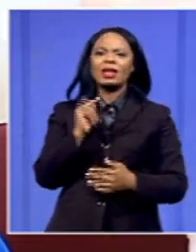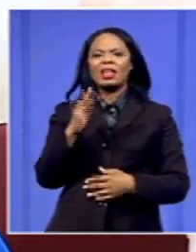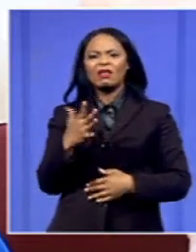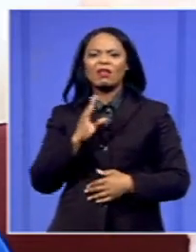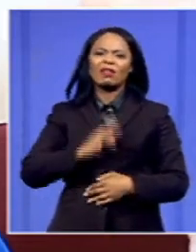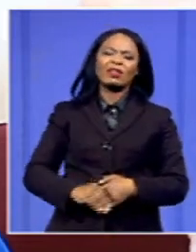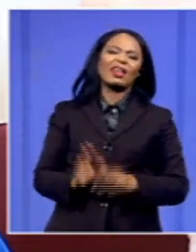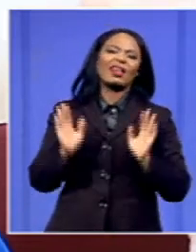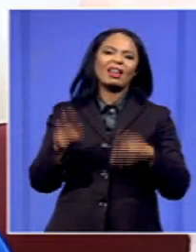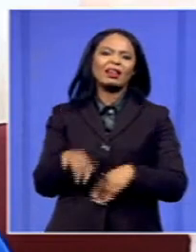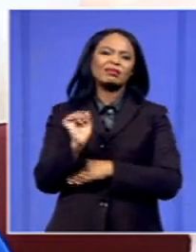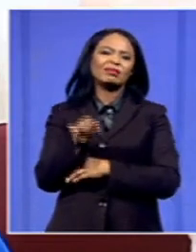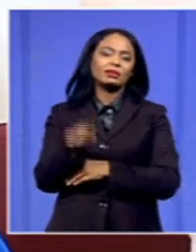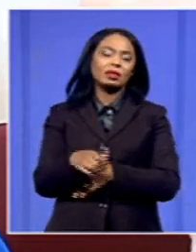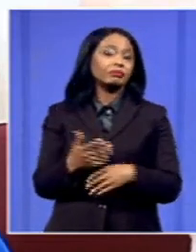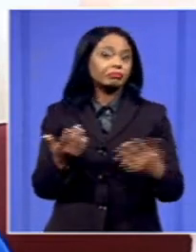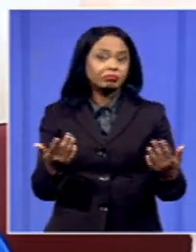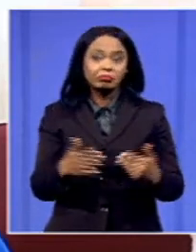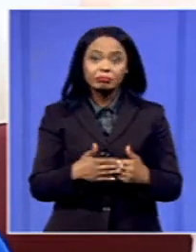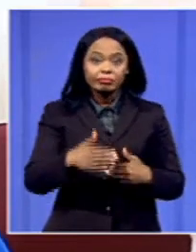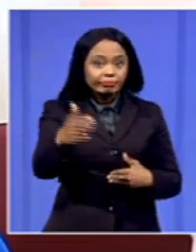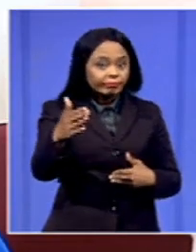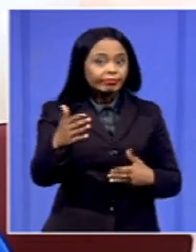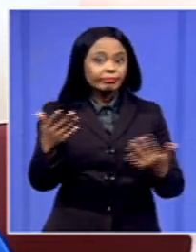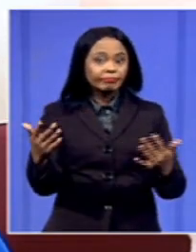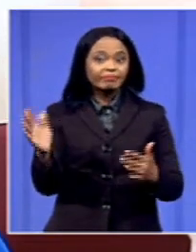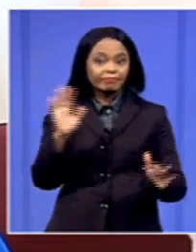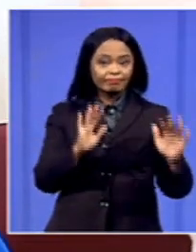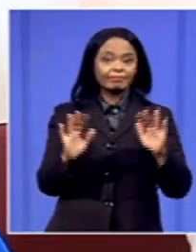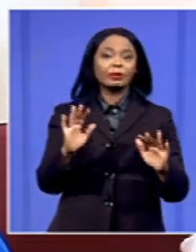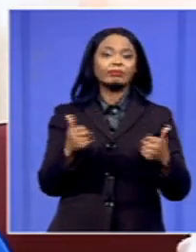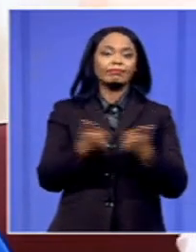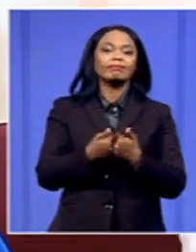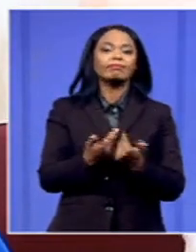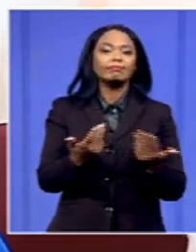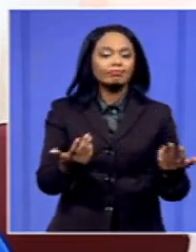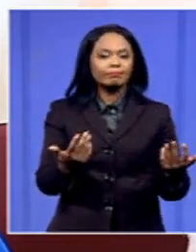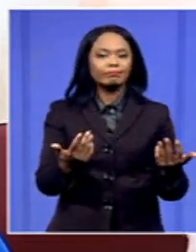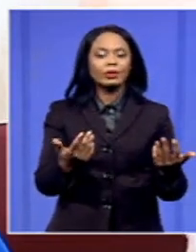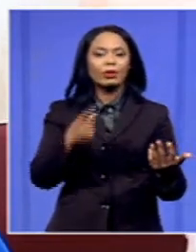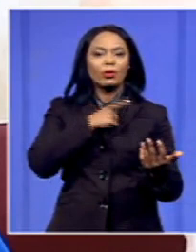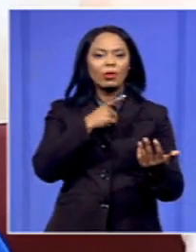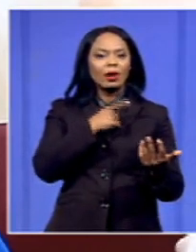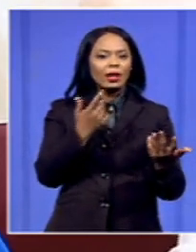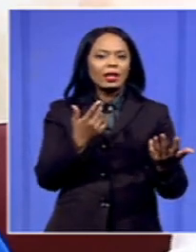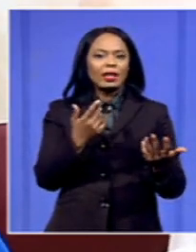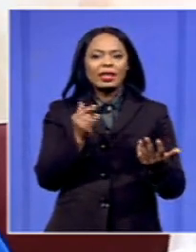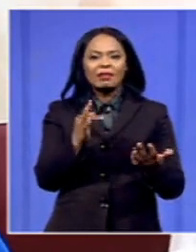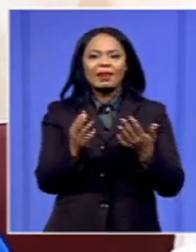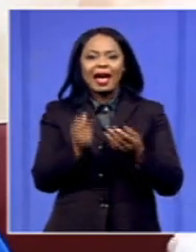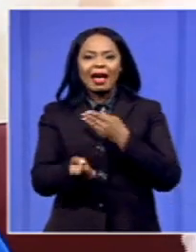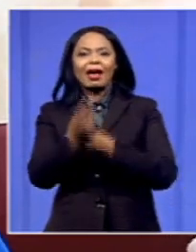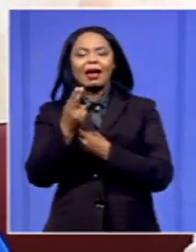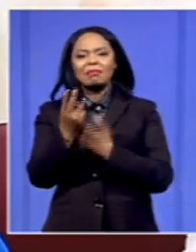they are, we are going to be faced with a situation where the citizens of Gauteng would be worse off if we were to face another